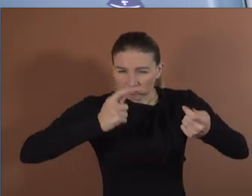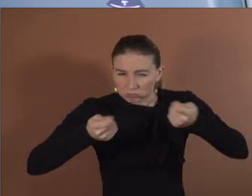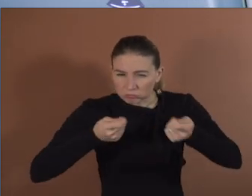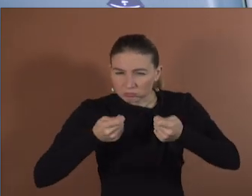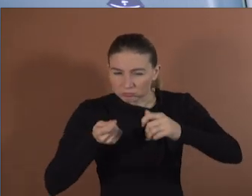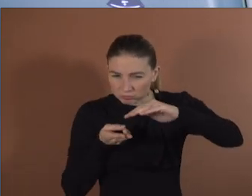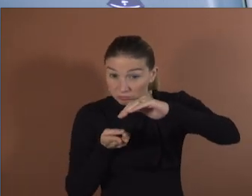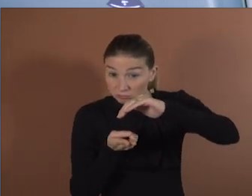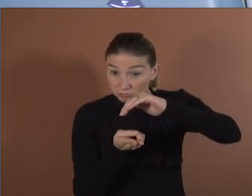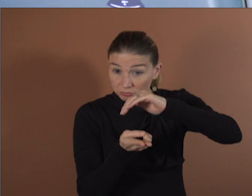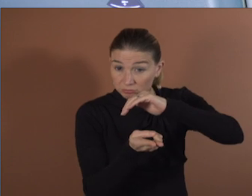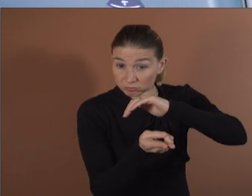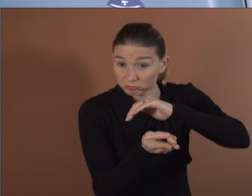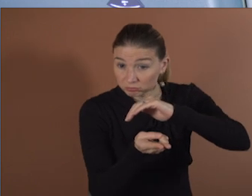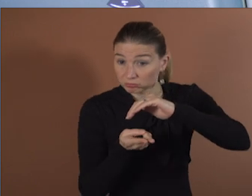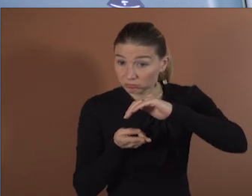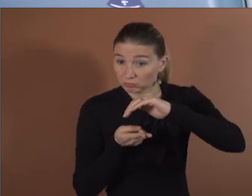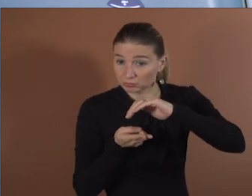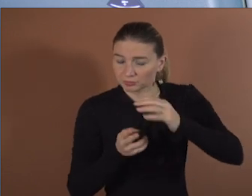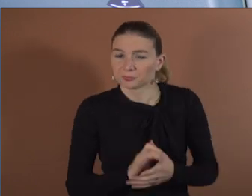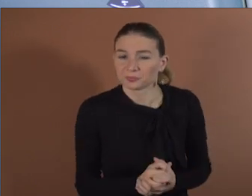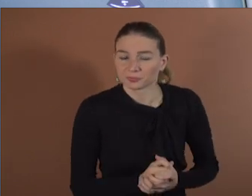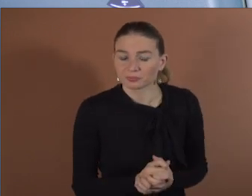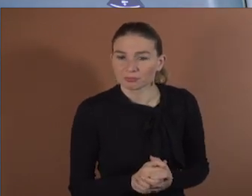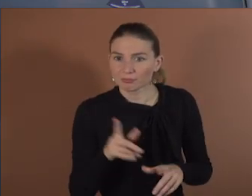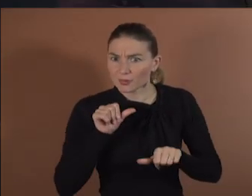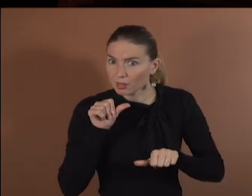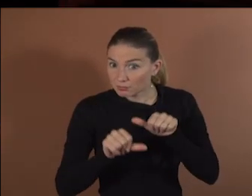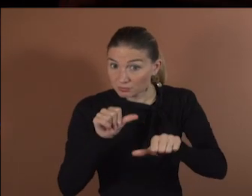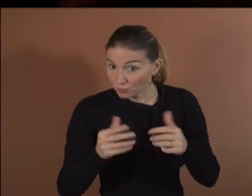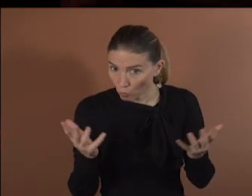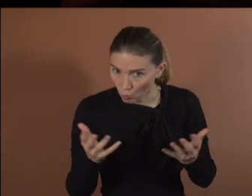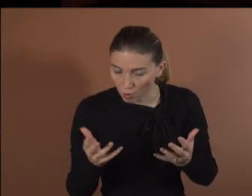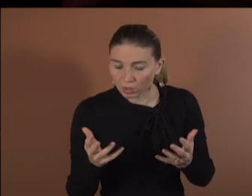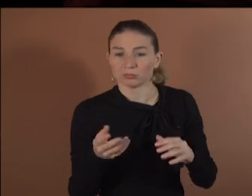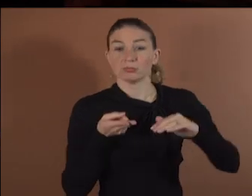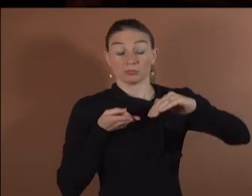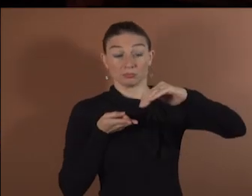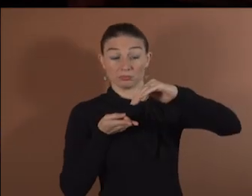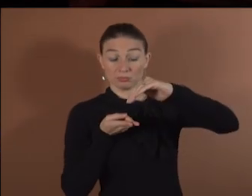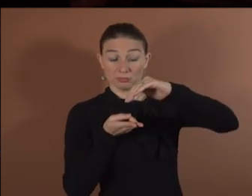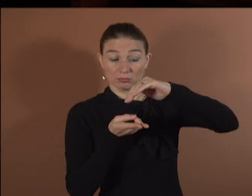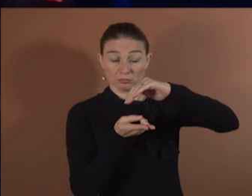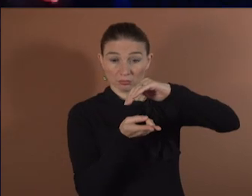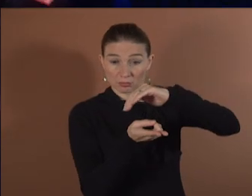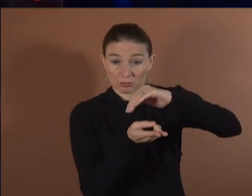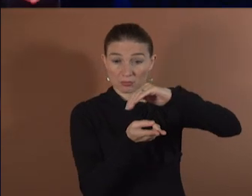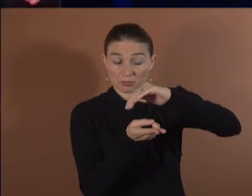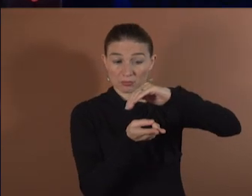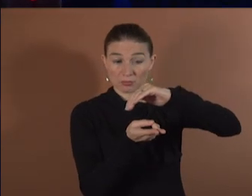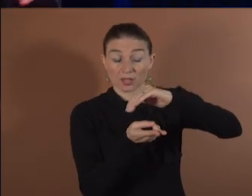With this technique we can literally observe the ongoing brain activity while a person is scanned.